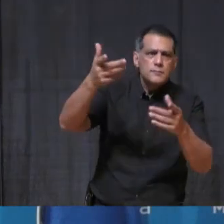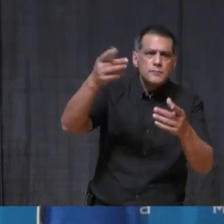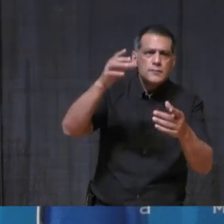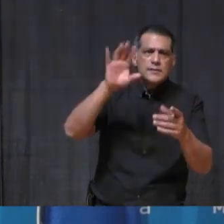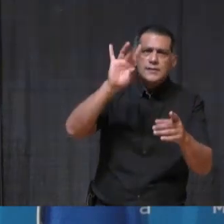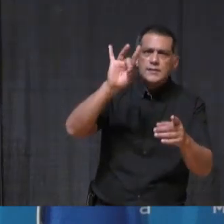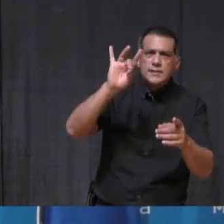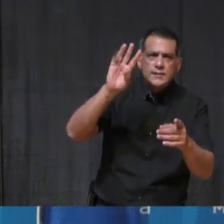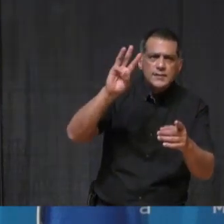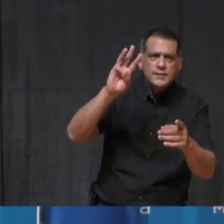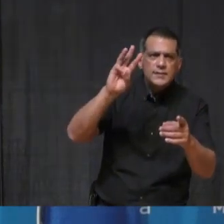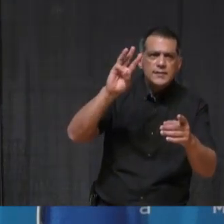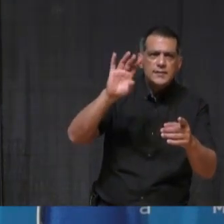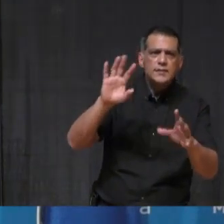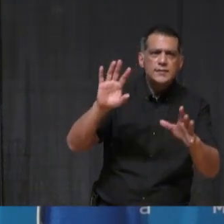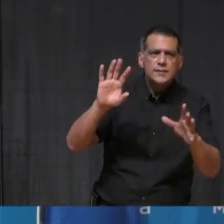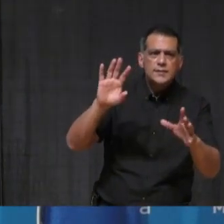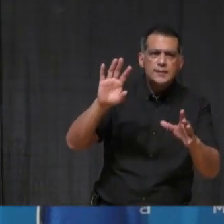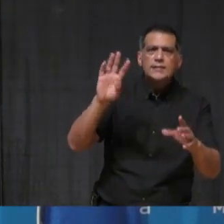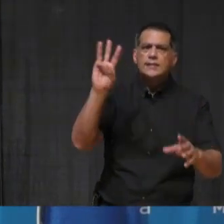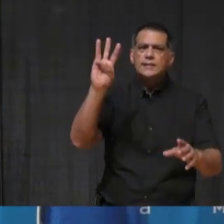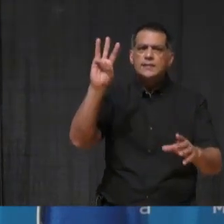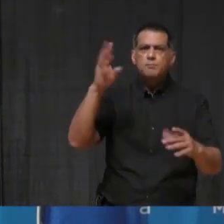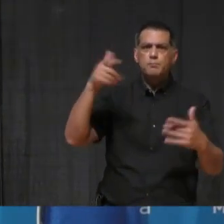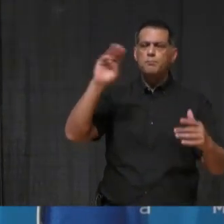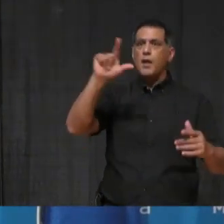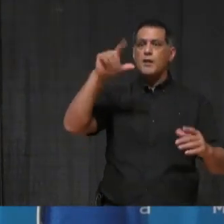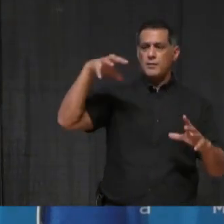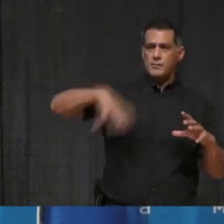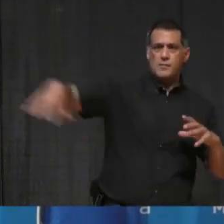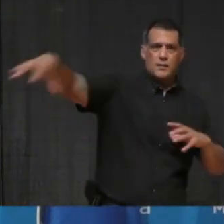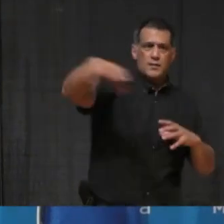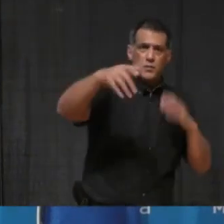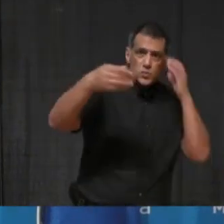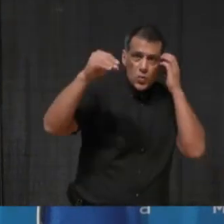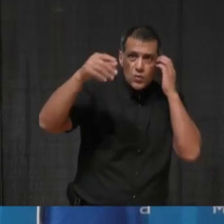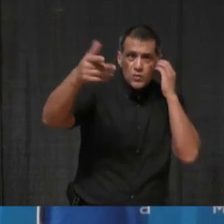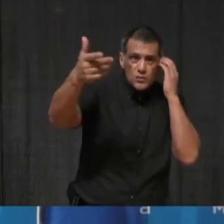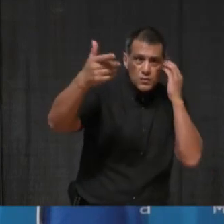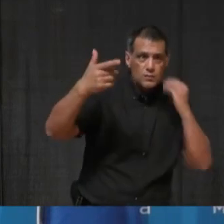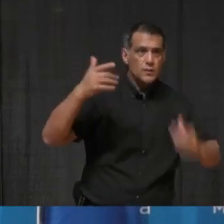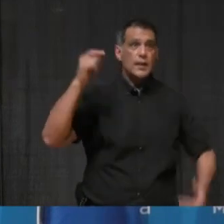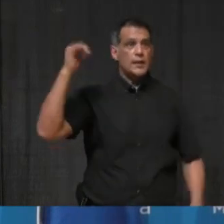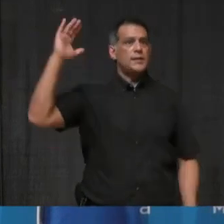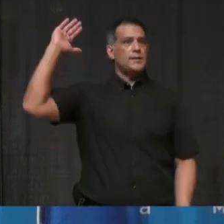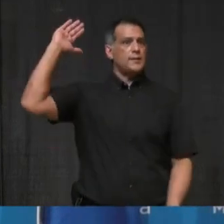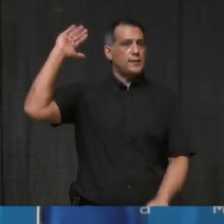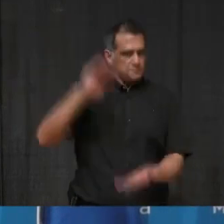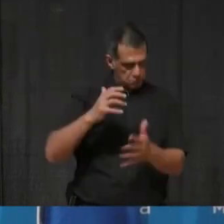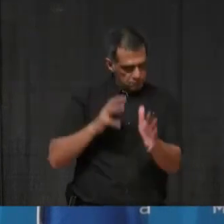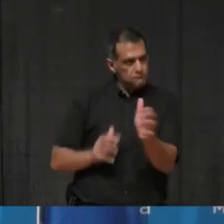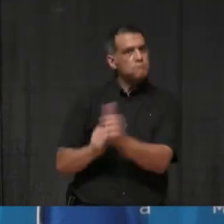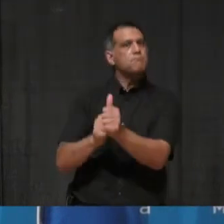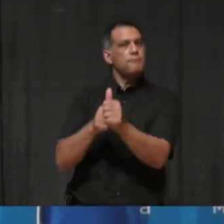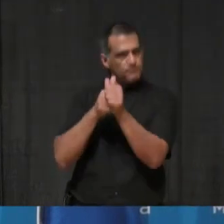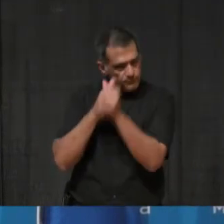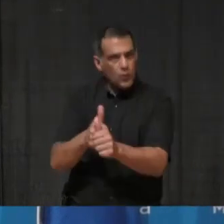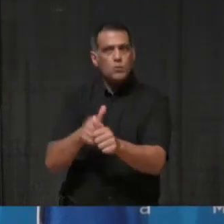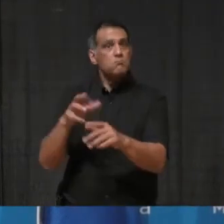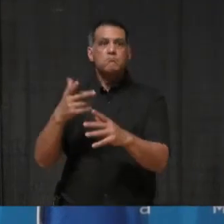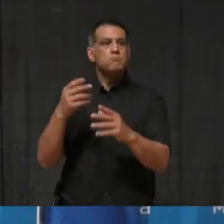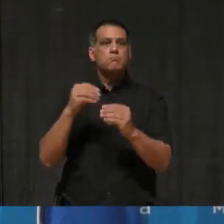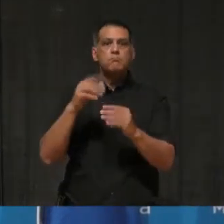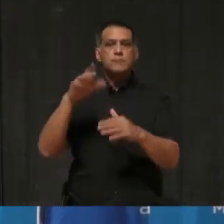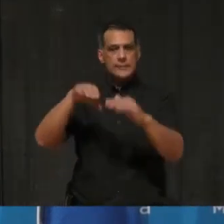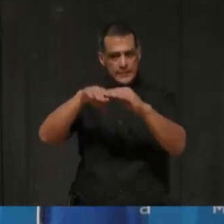stores. And all were well under capacity limits, so we were very, very pleased. So I'm going to ask Sam to come up and speak to this as